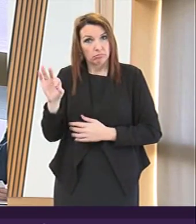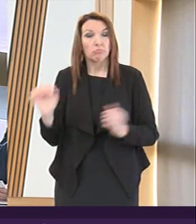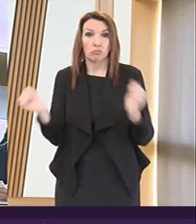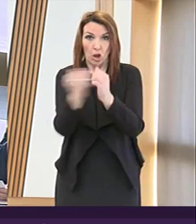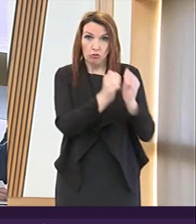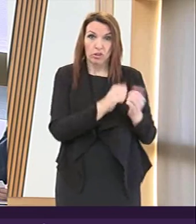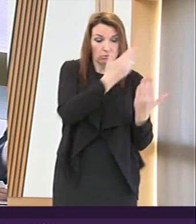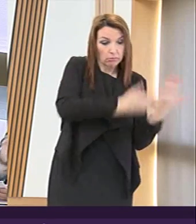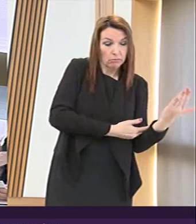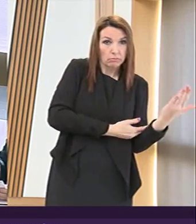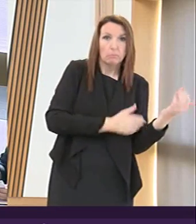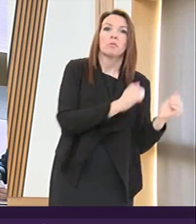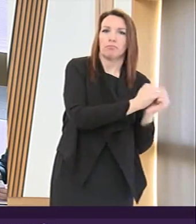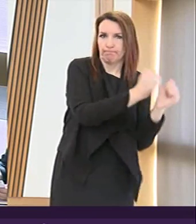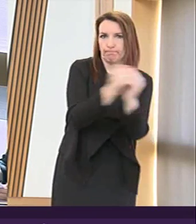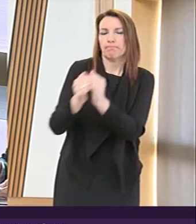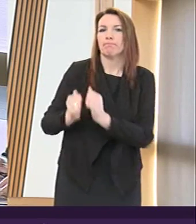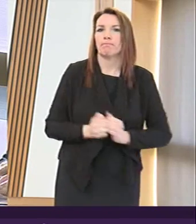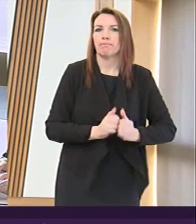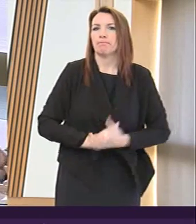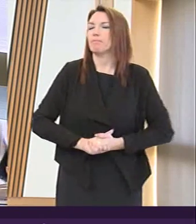instruments, please? Thank you.